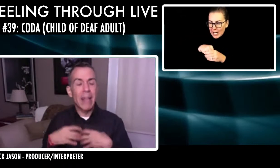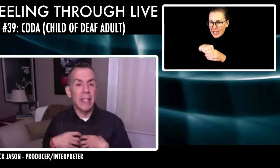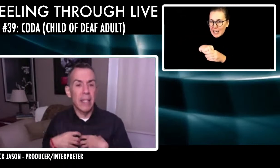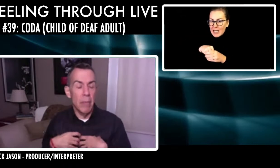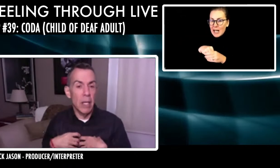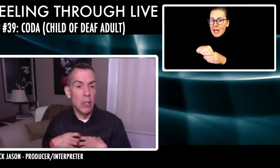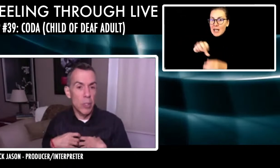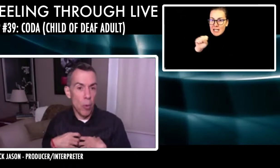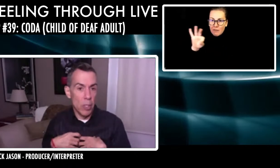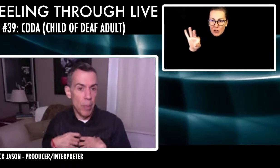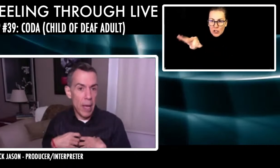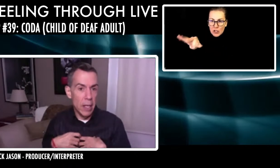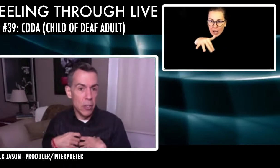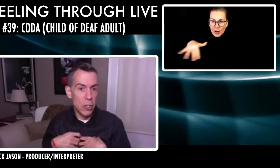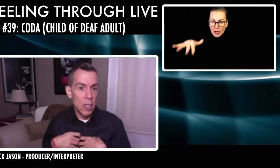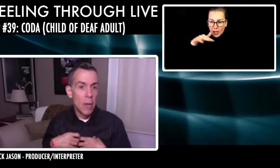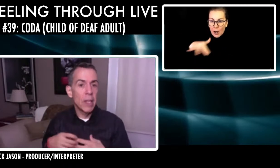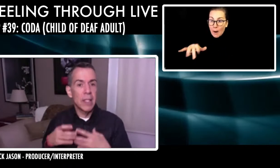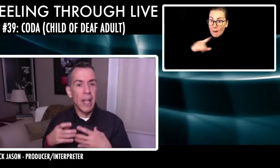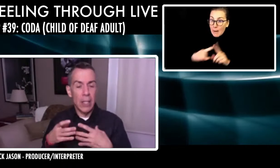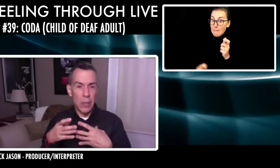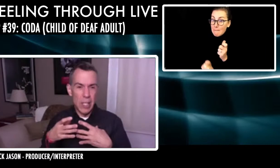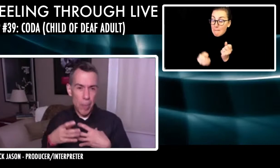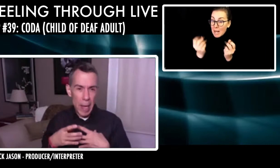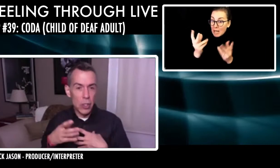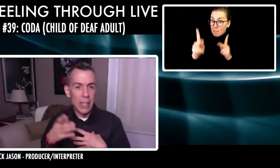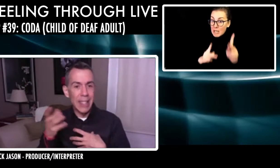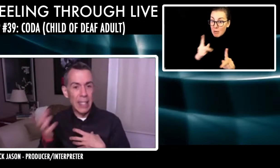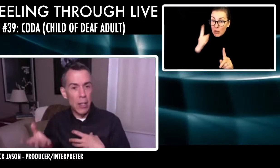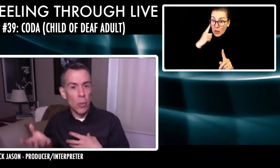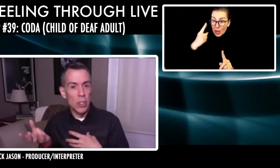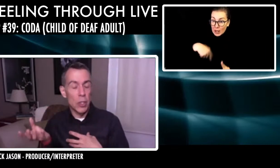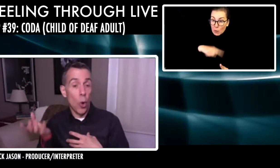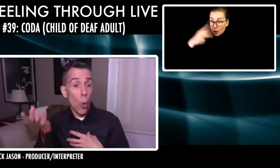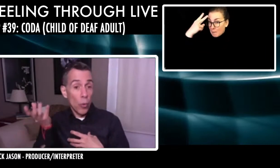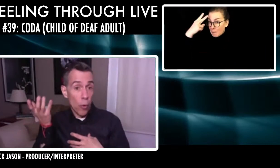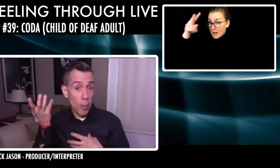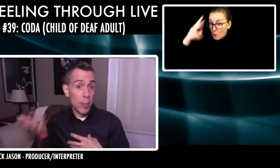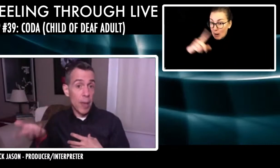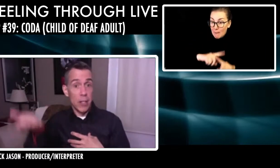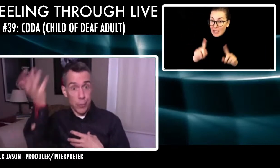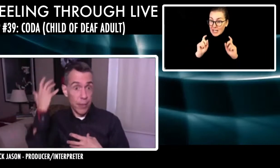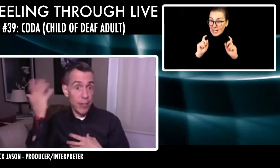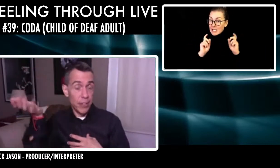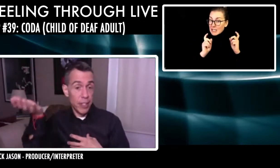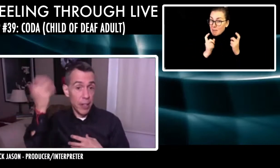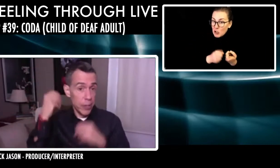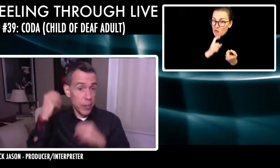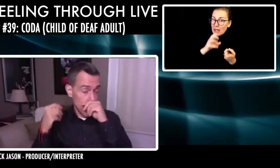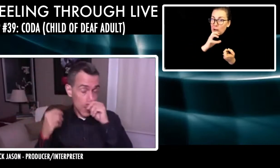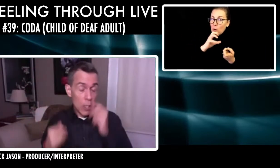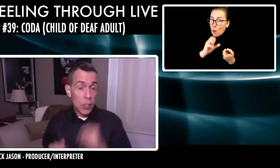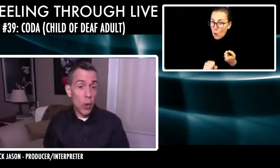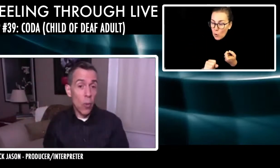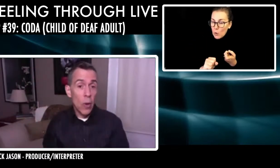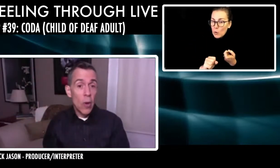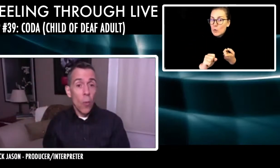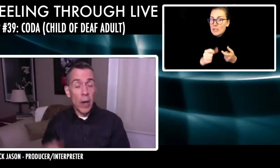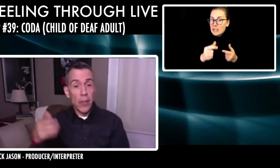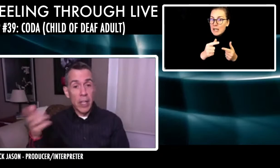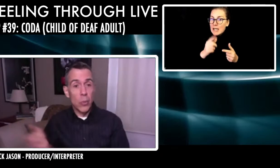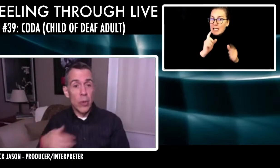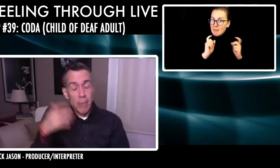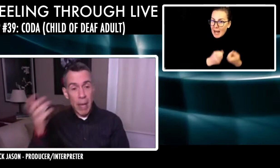we were Mexican because we spoke Spanish, but it's not actually Spanish. It's Ladino, which is an old form of Spanish from the 1500s. So